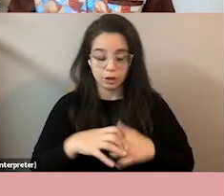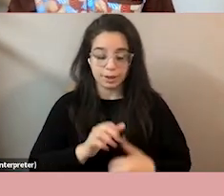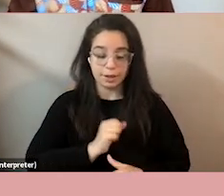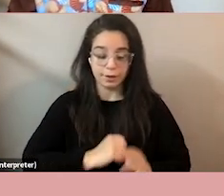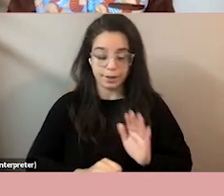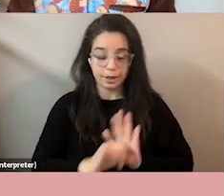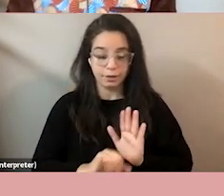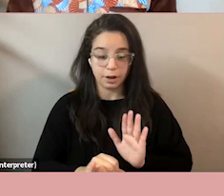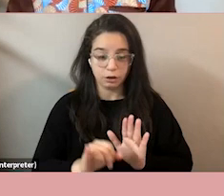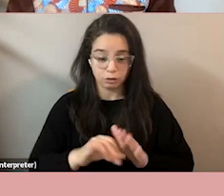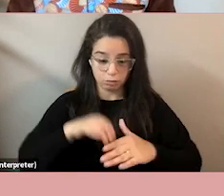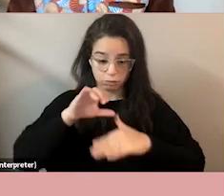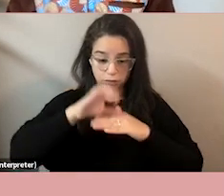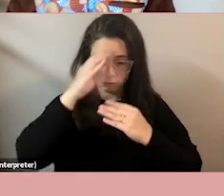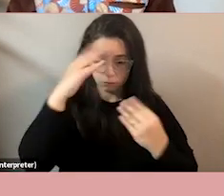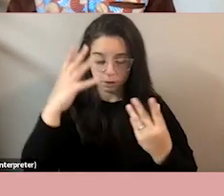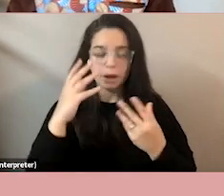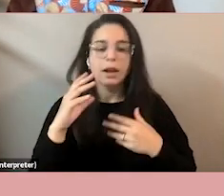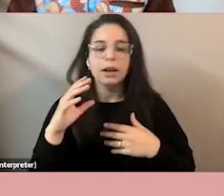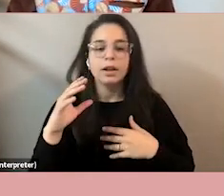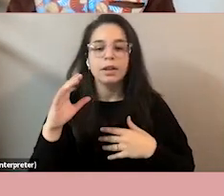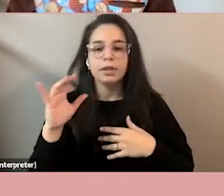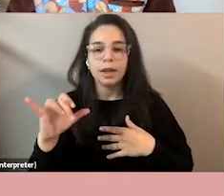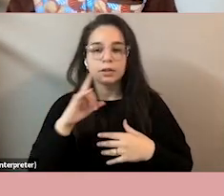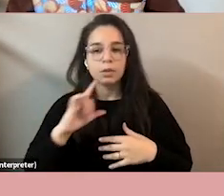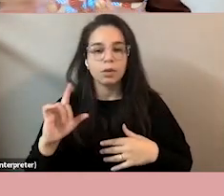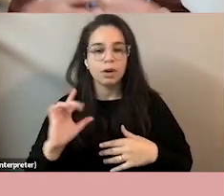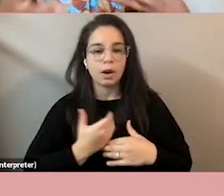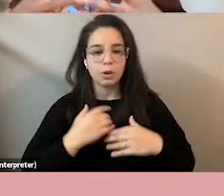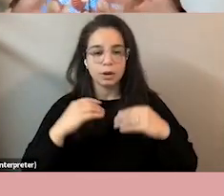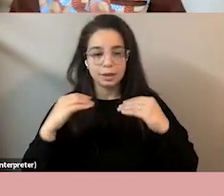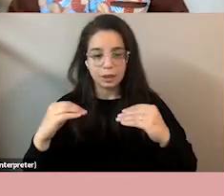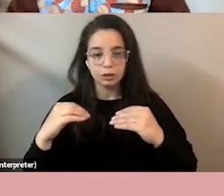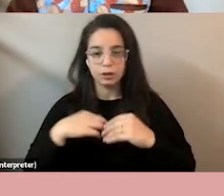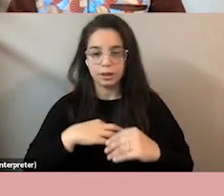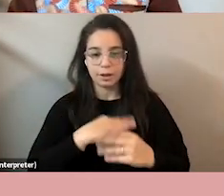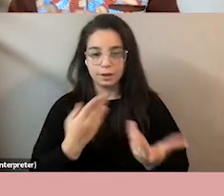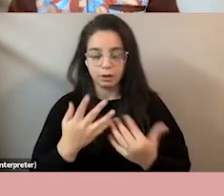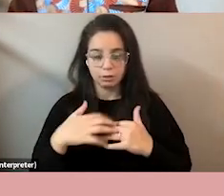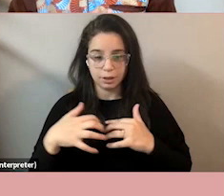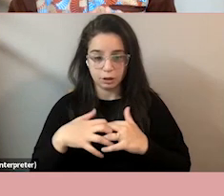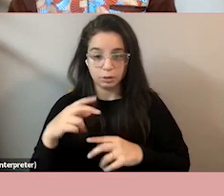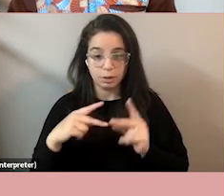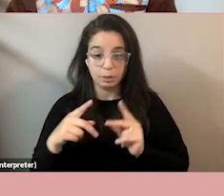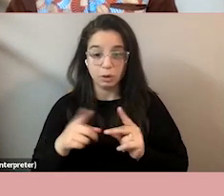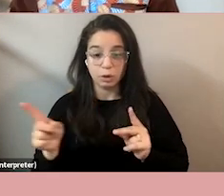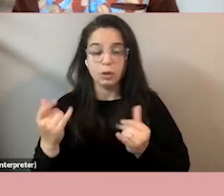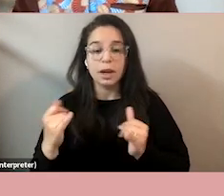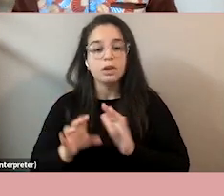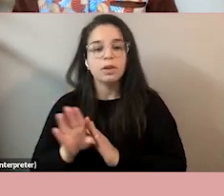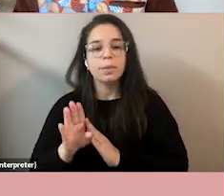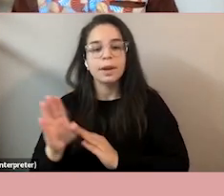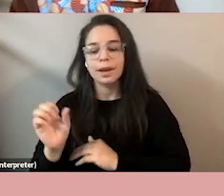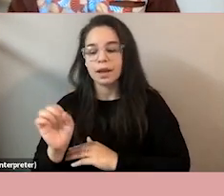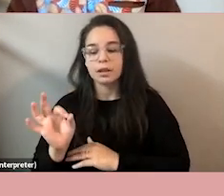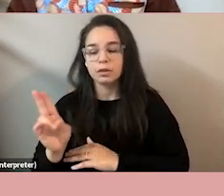our indigenous colleagues across sfu are in the process of developing the sfu protocol